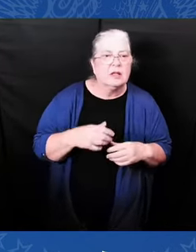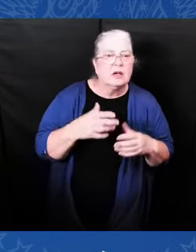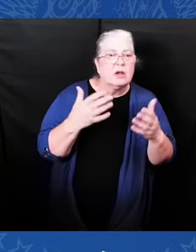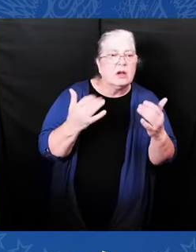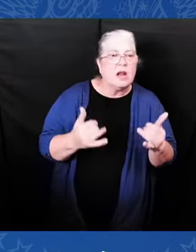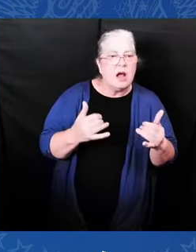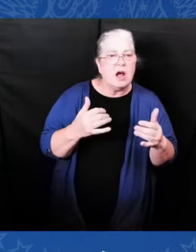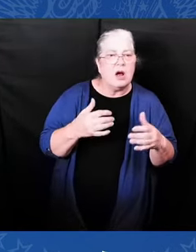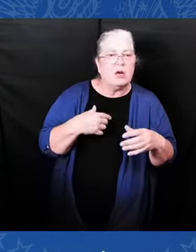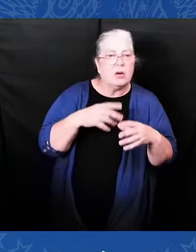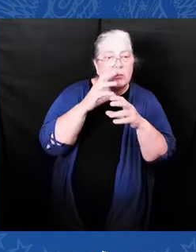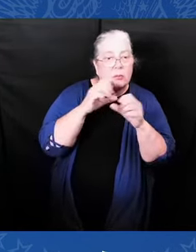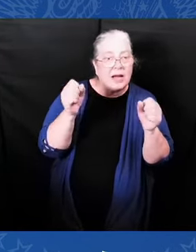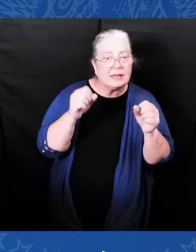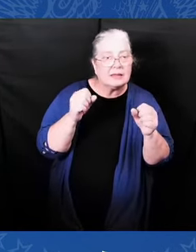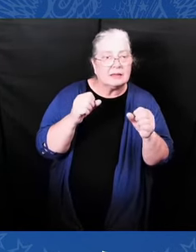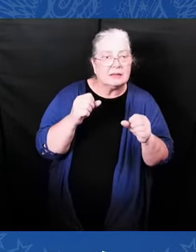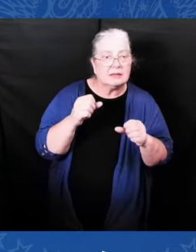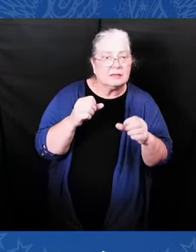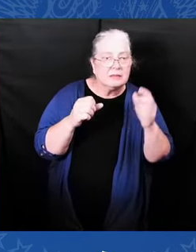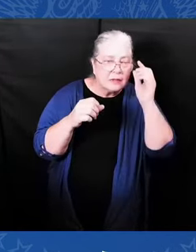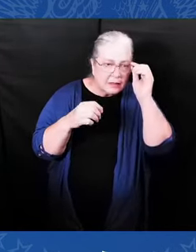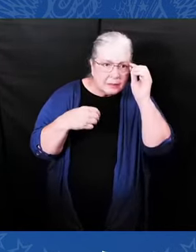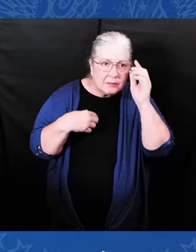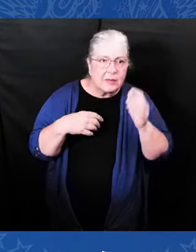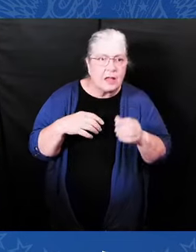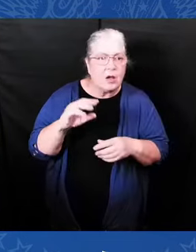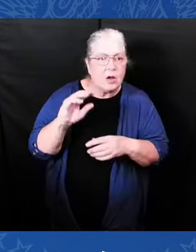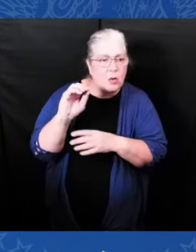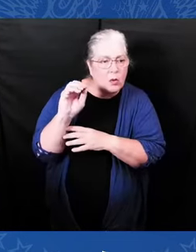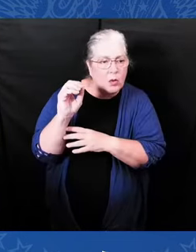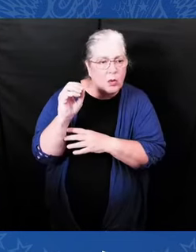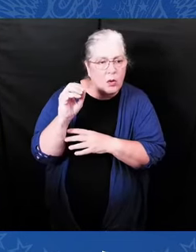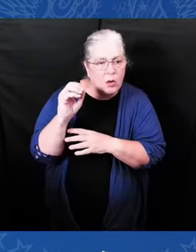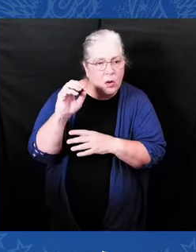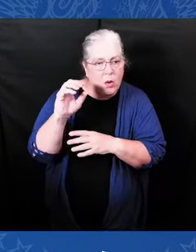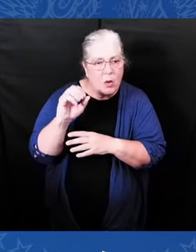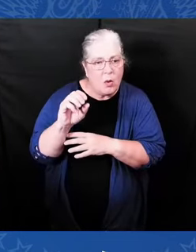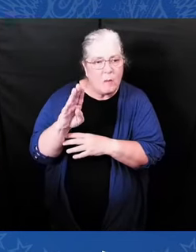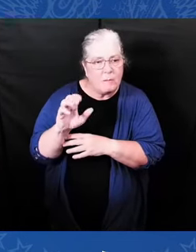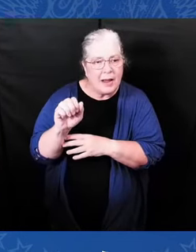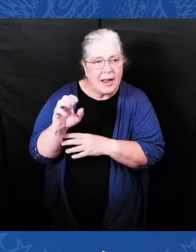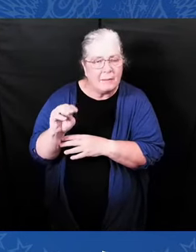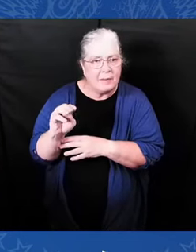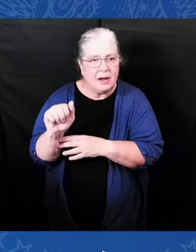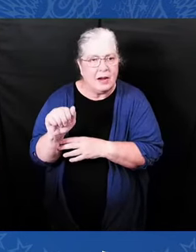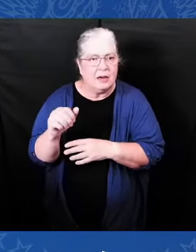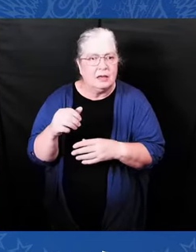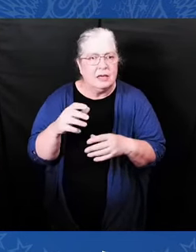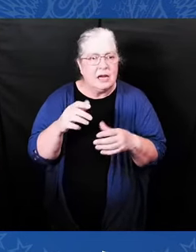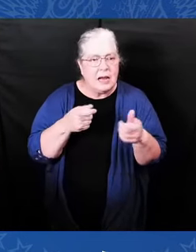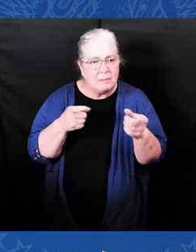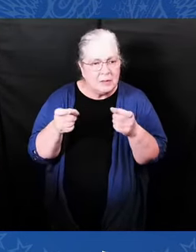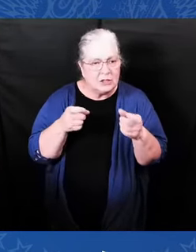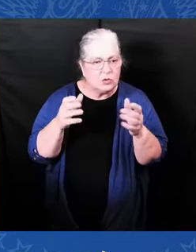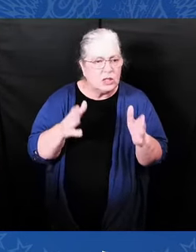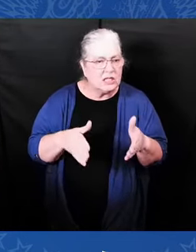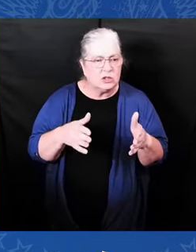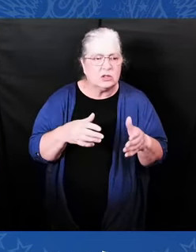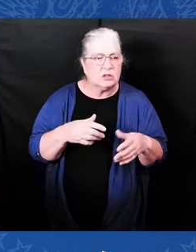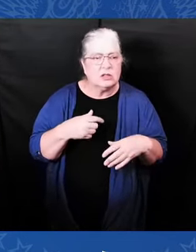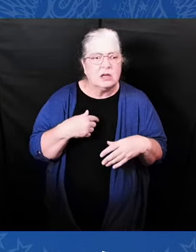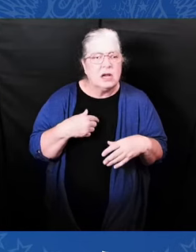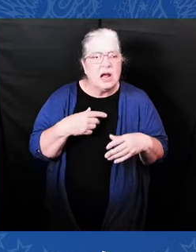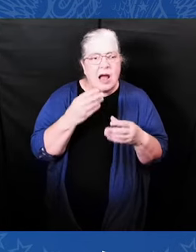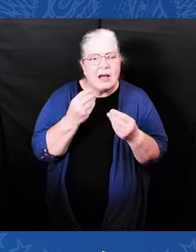my son Beau, who I wish some of you had gotten to know. I was going to write a book. I wasn't going to